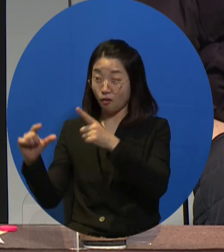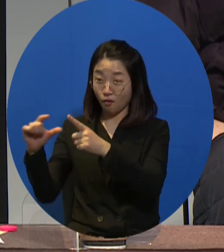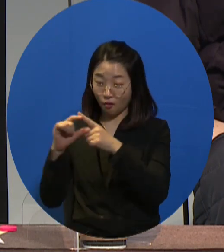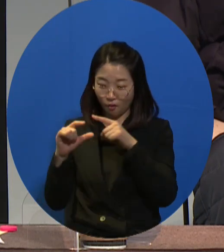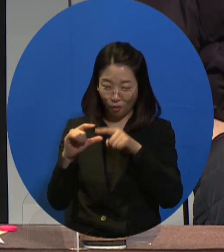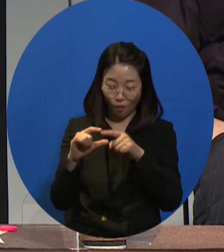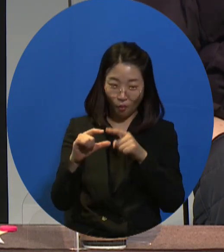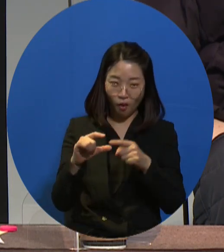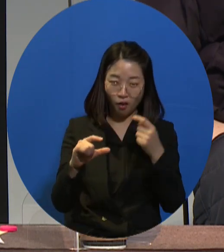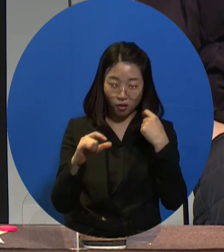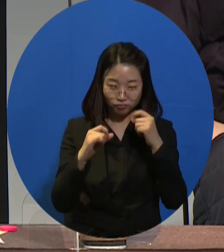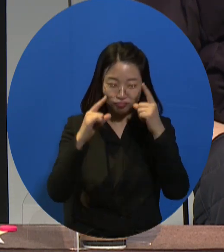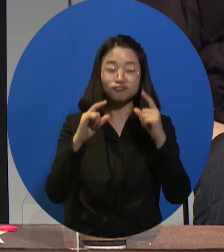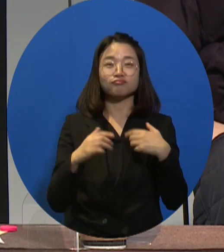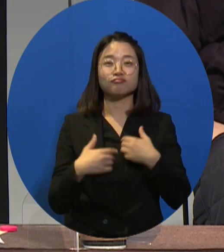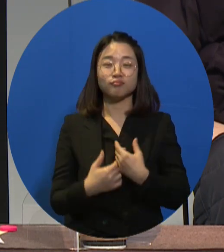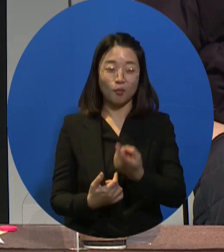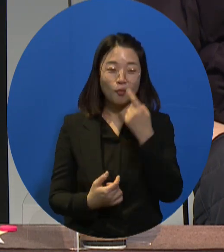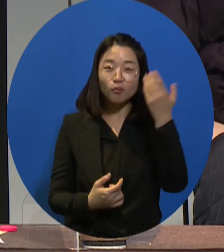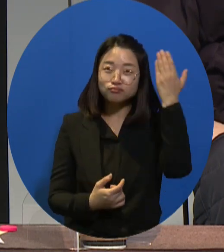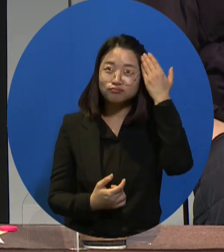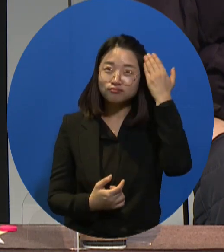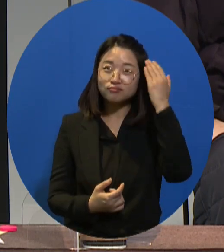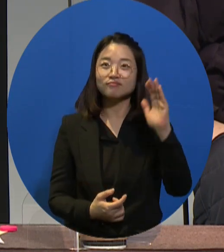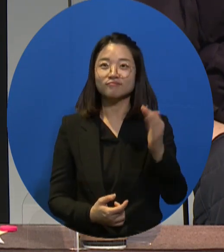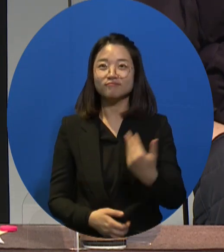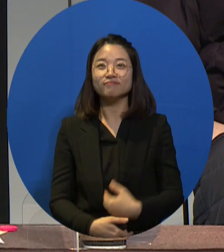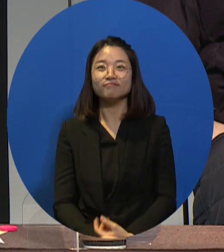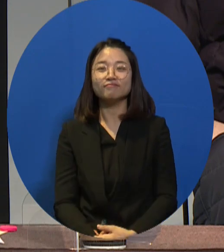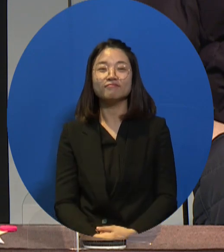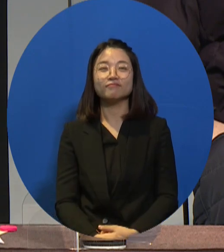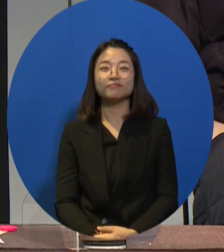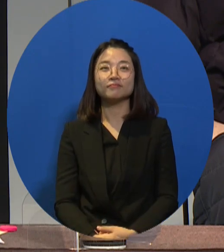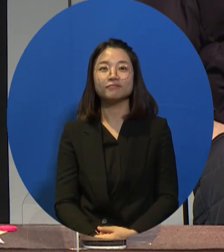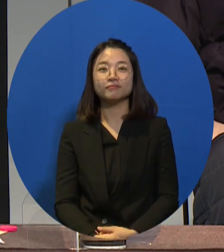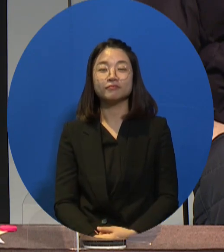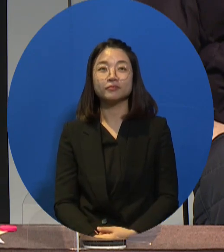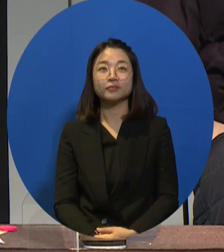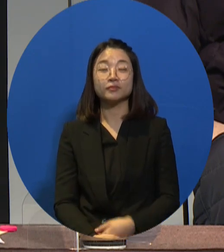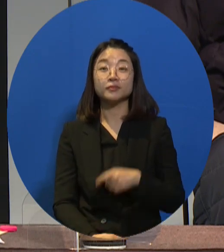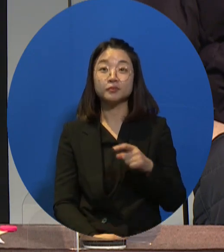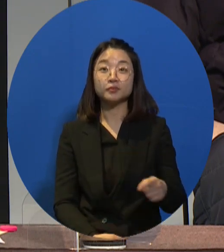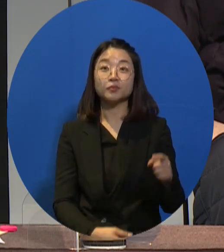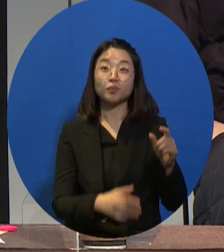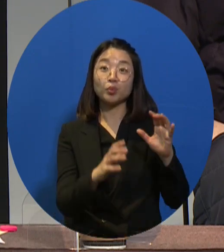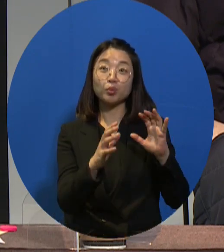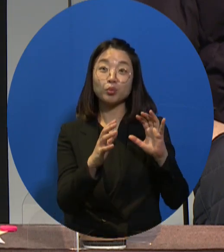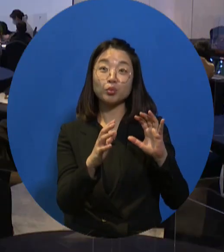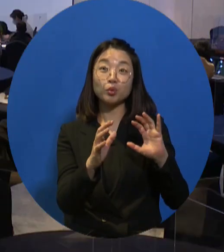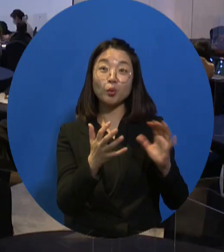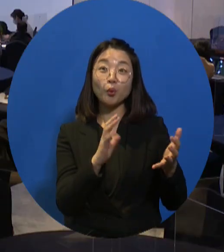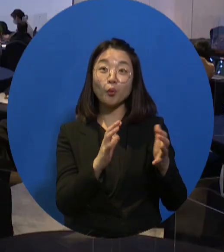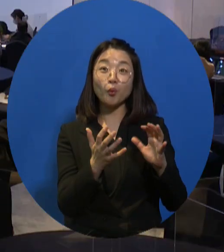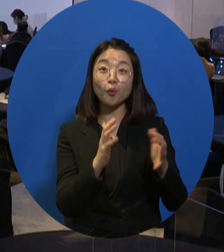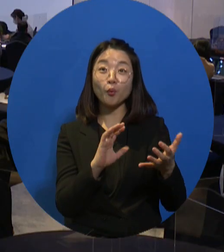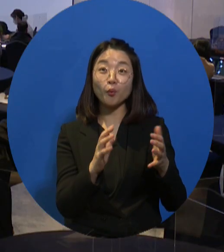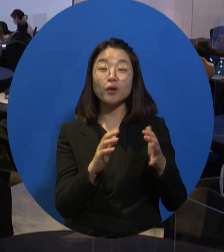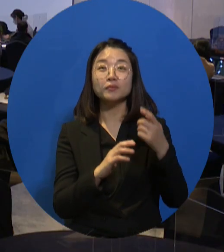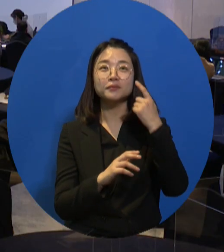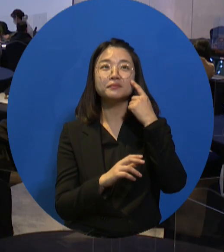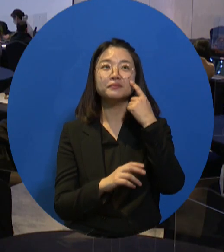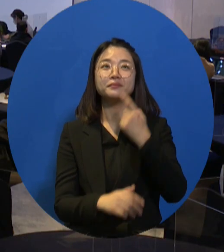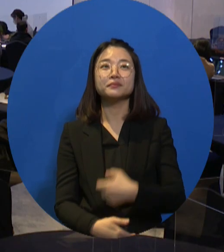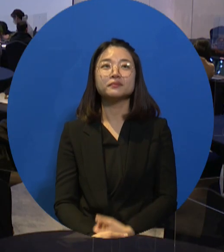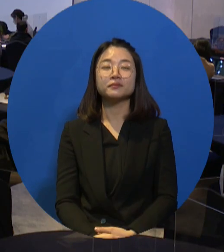was able to come out of the presentation, which was very interesting for me. Thank you. Now we are going to have a panel discussion.